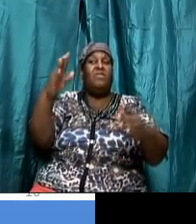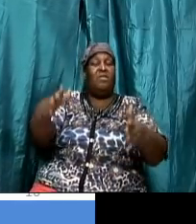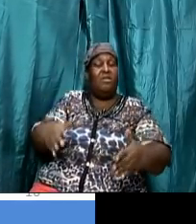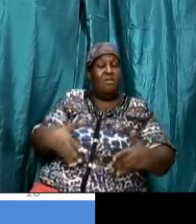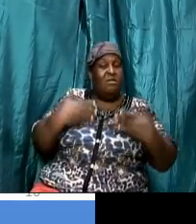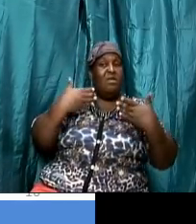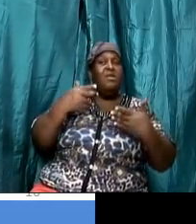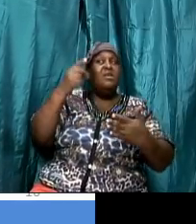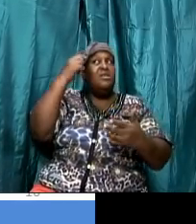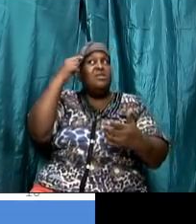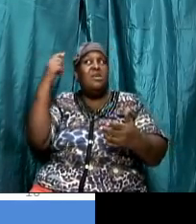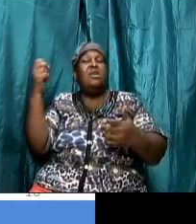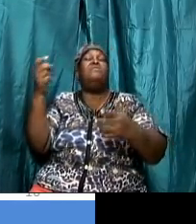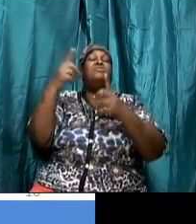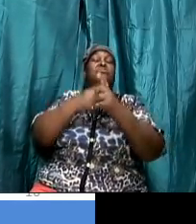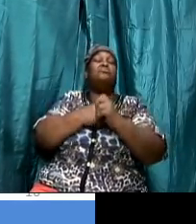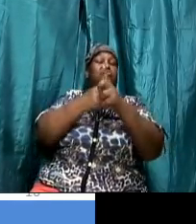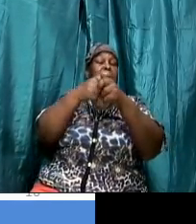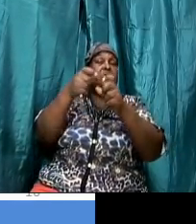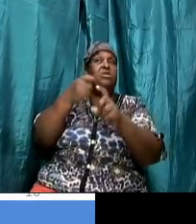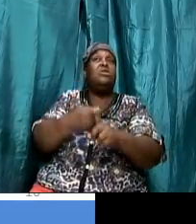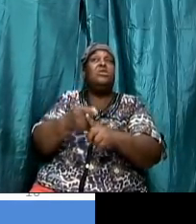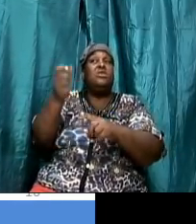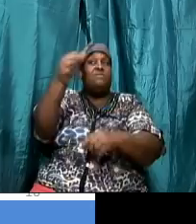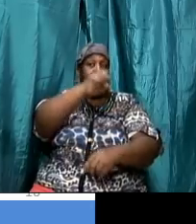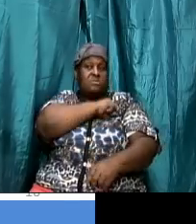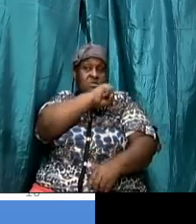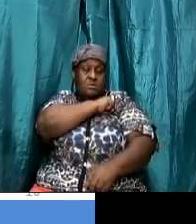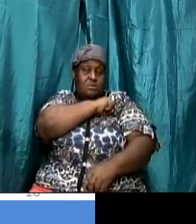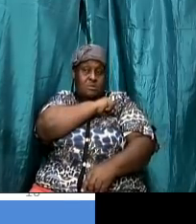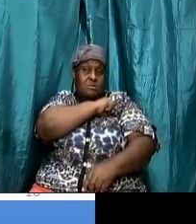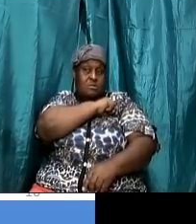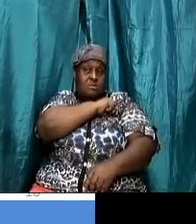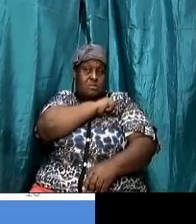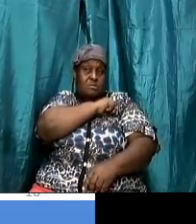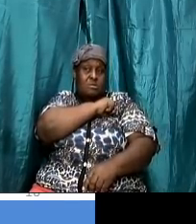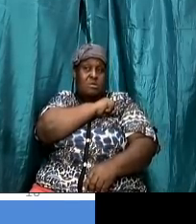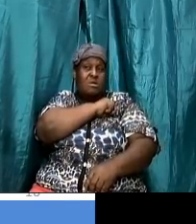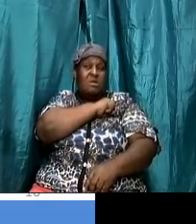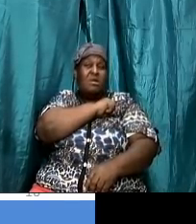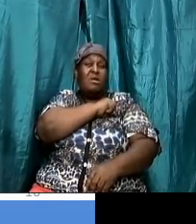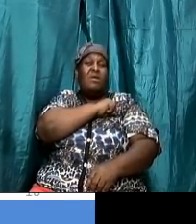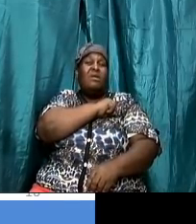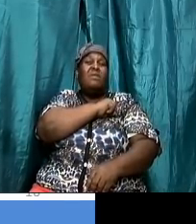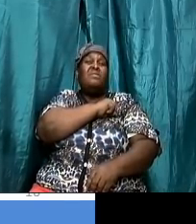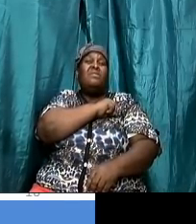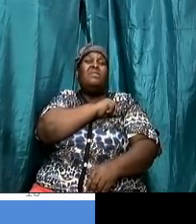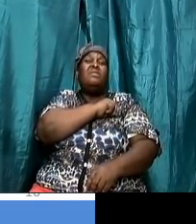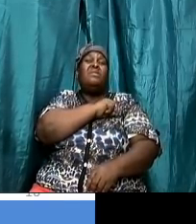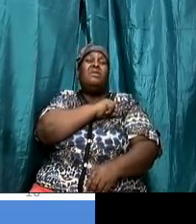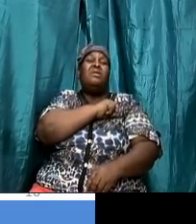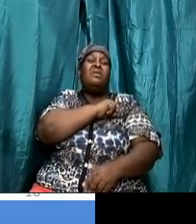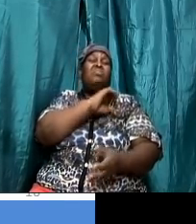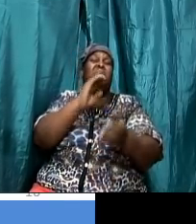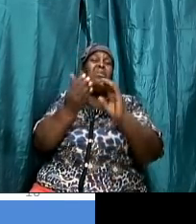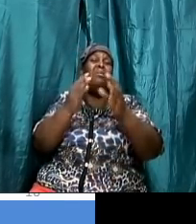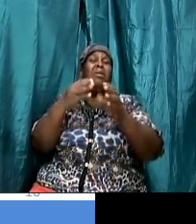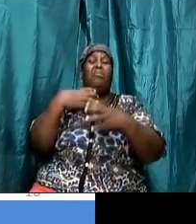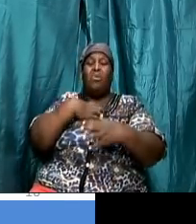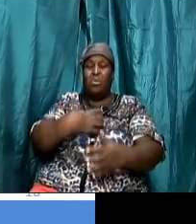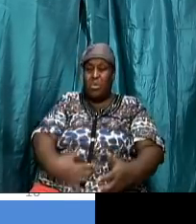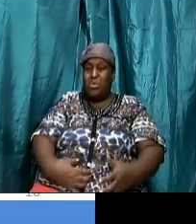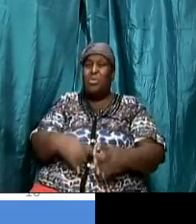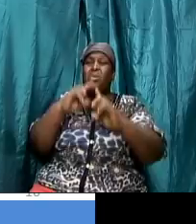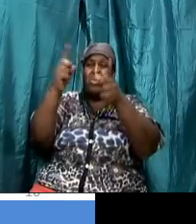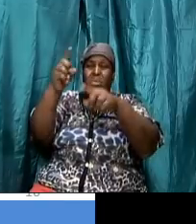saul he and his men and it so happened that they got hungry and they went to the tabernacle and the